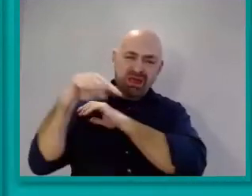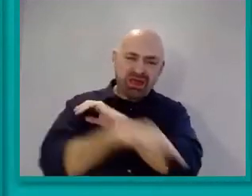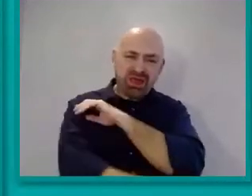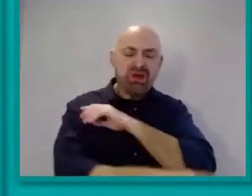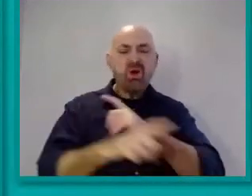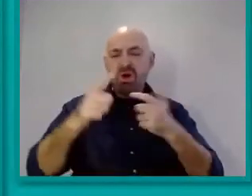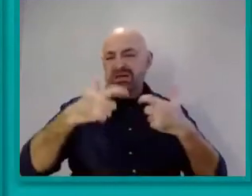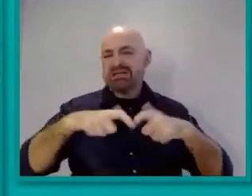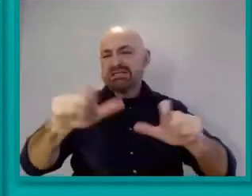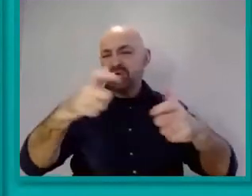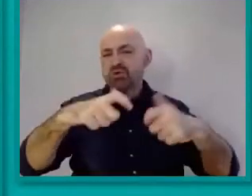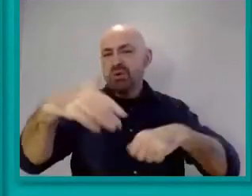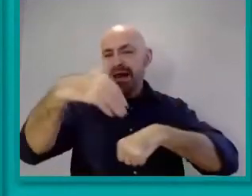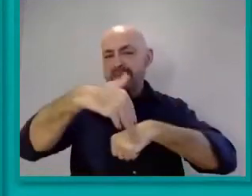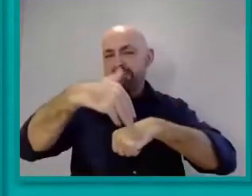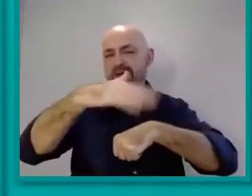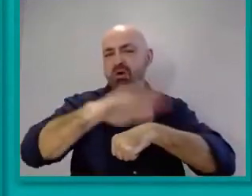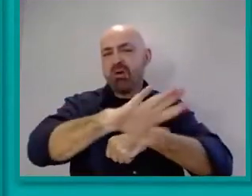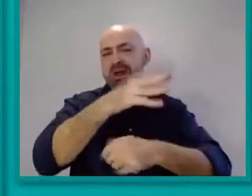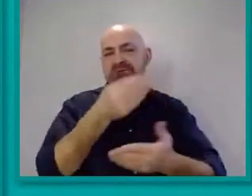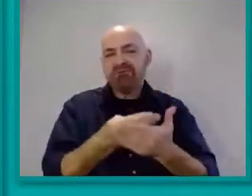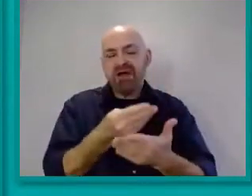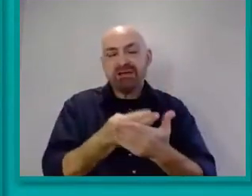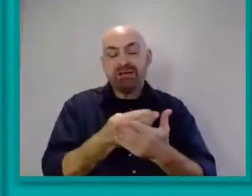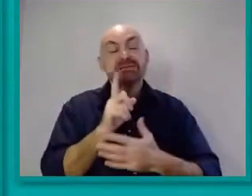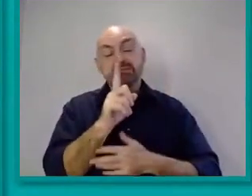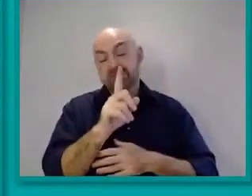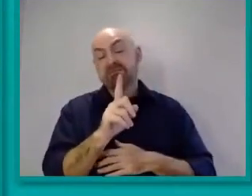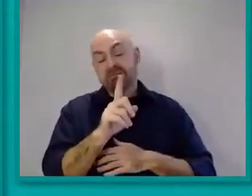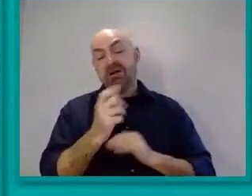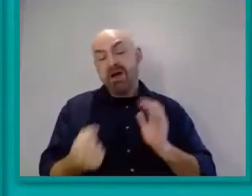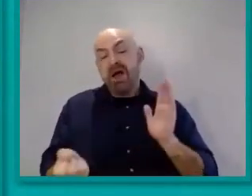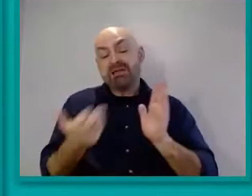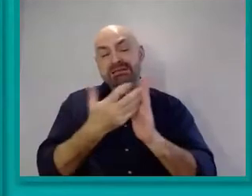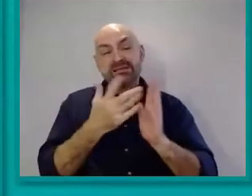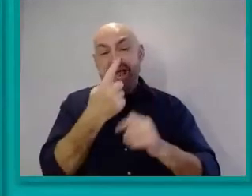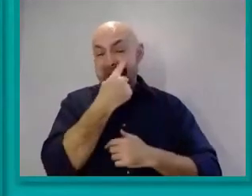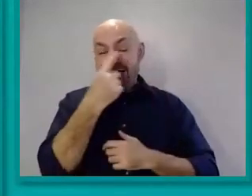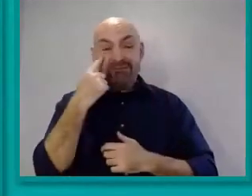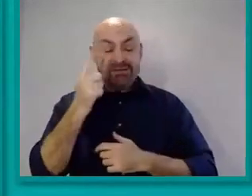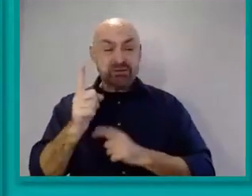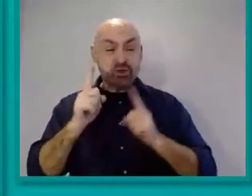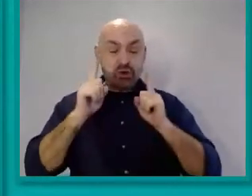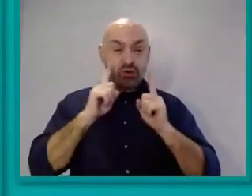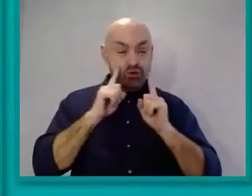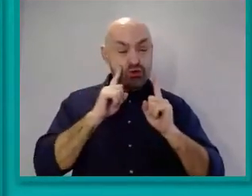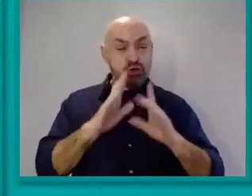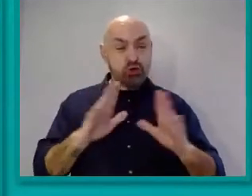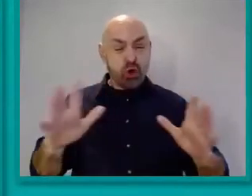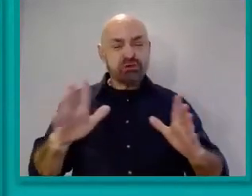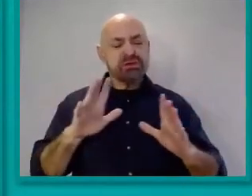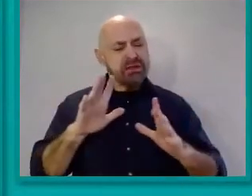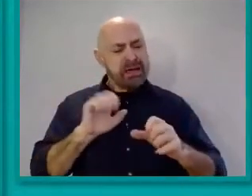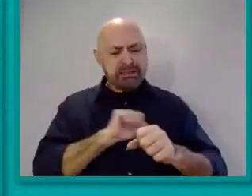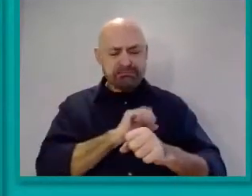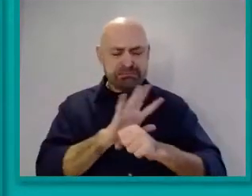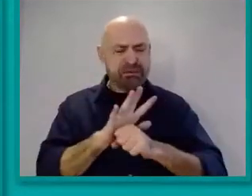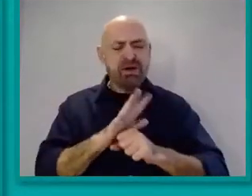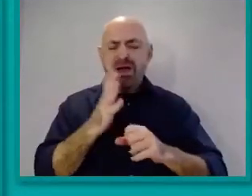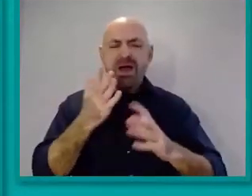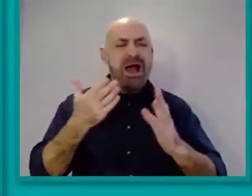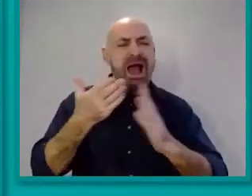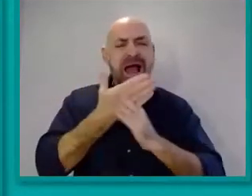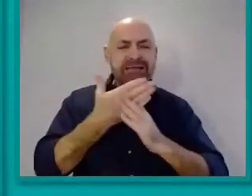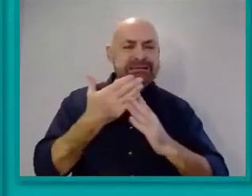financially. Additionally, evidence shows that the pandemic has worsened existing accessibility isolation